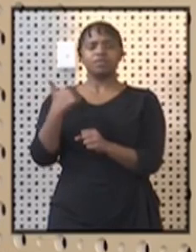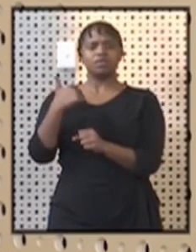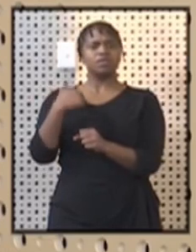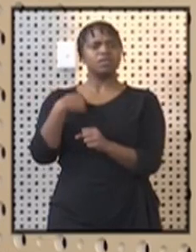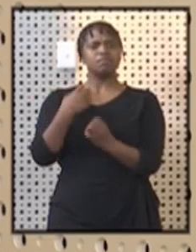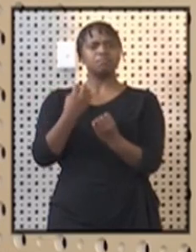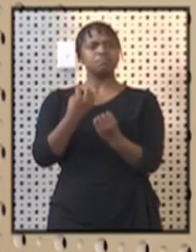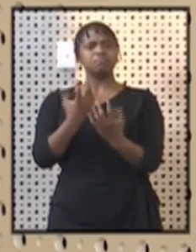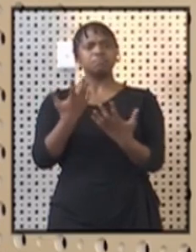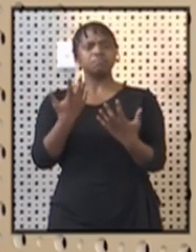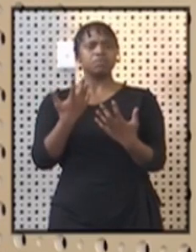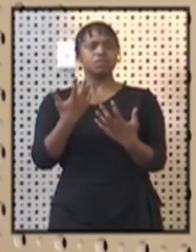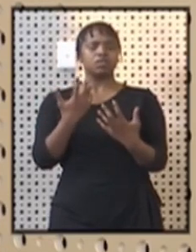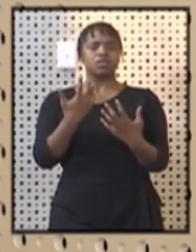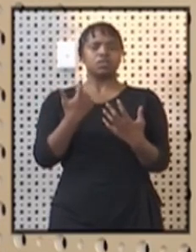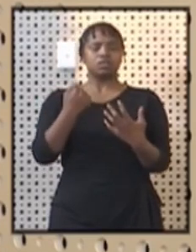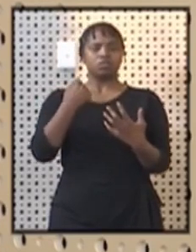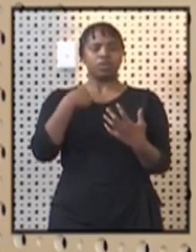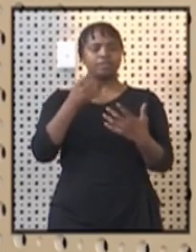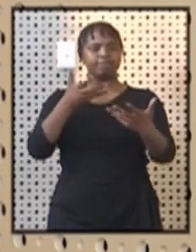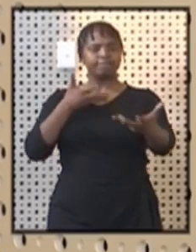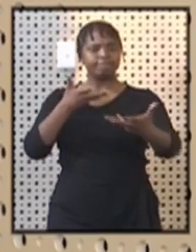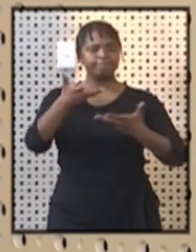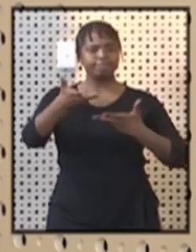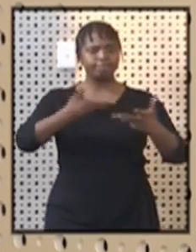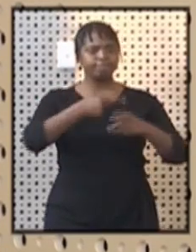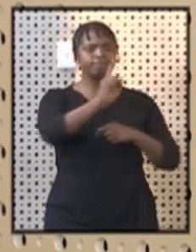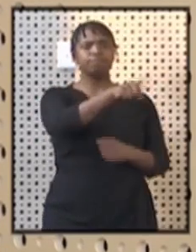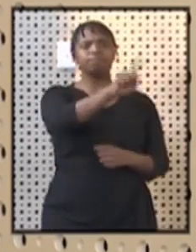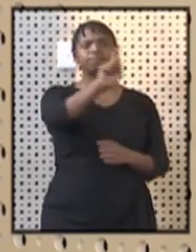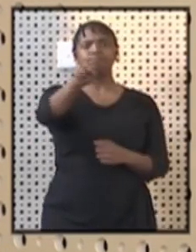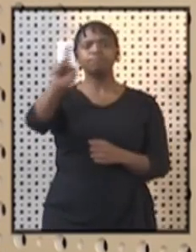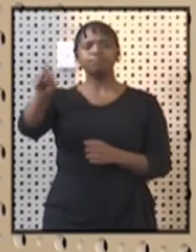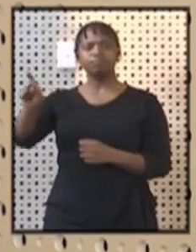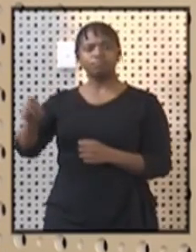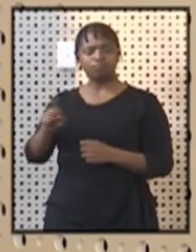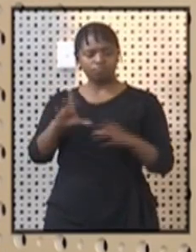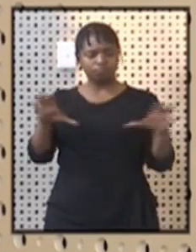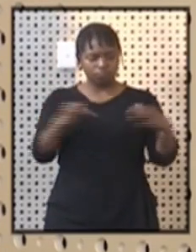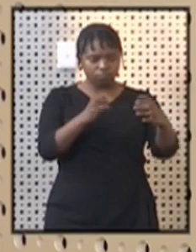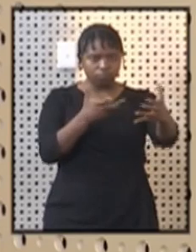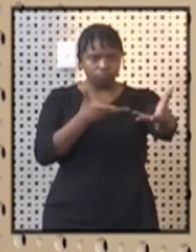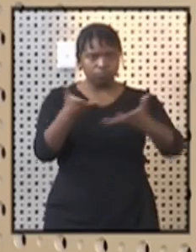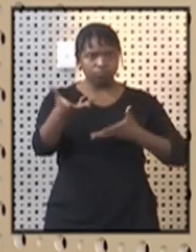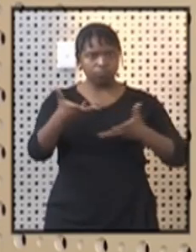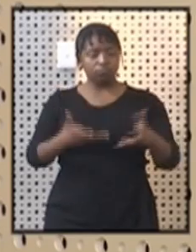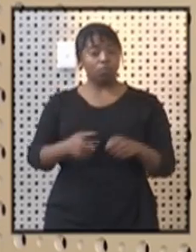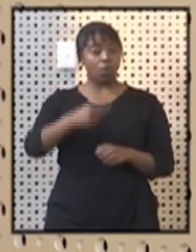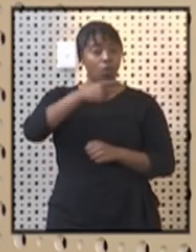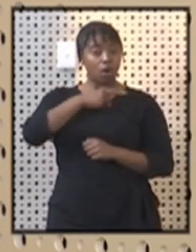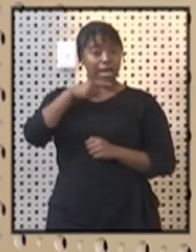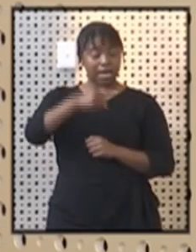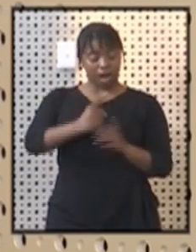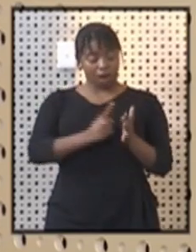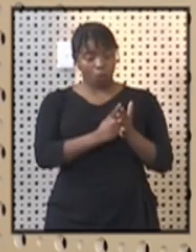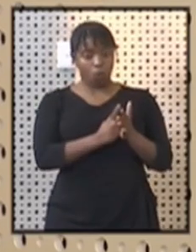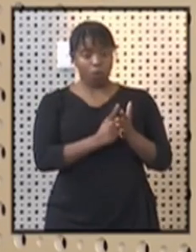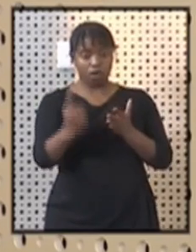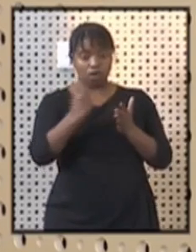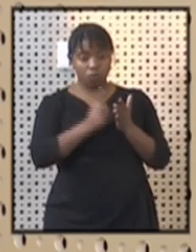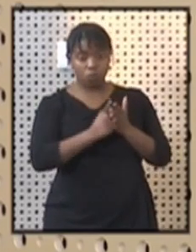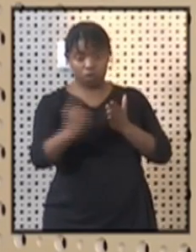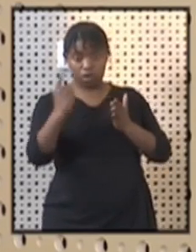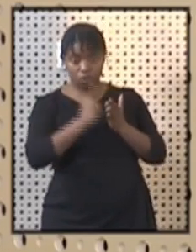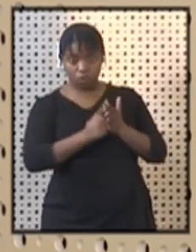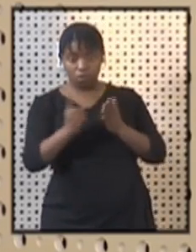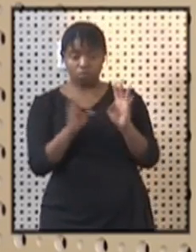several and regular interactions with various stakeholders. These interactions which are almost on a weekly basis have